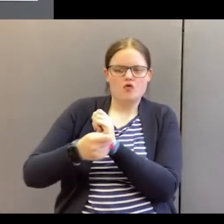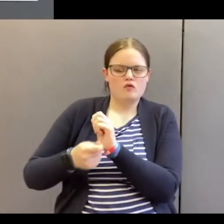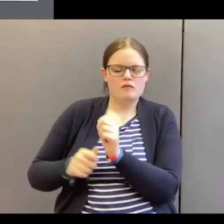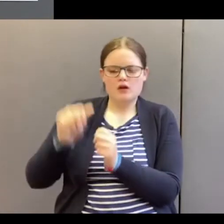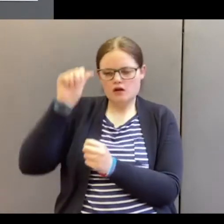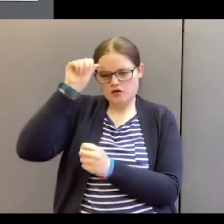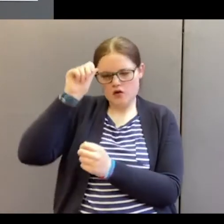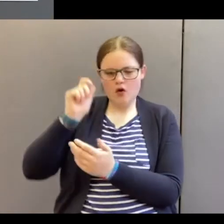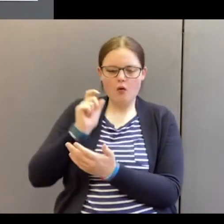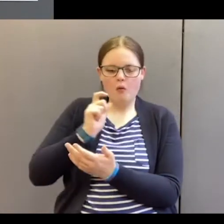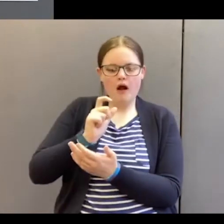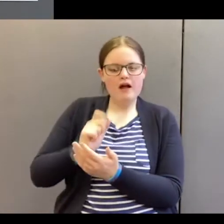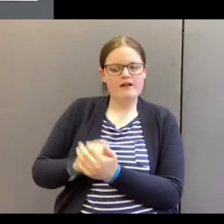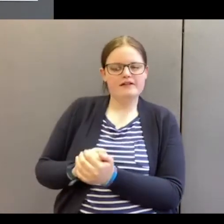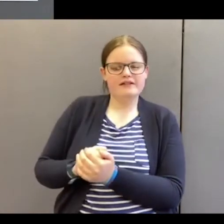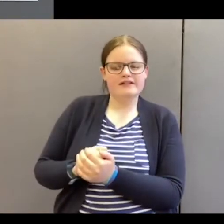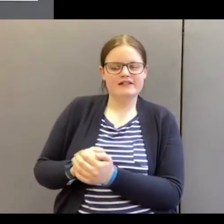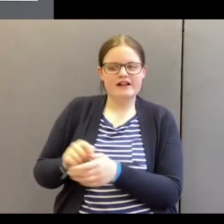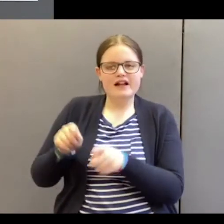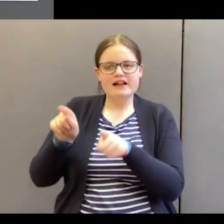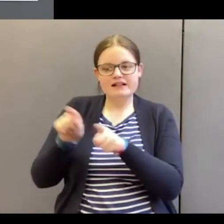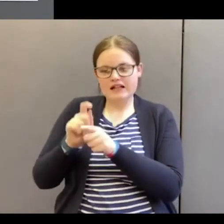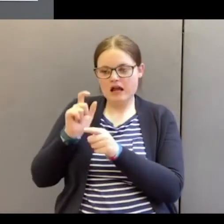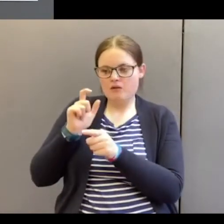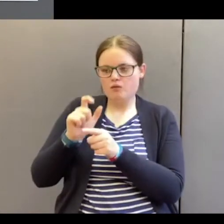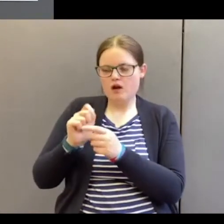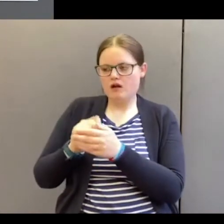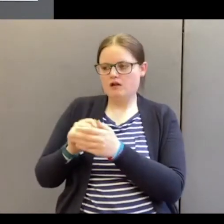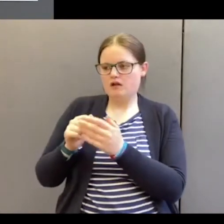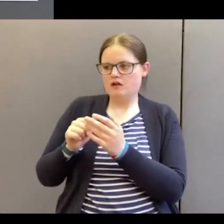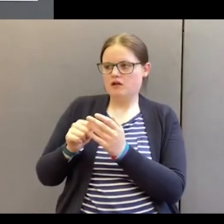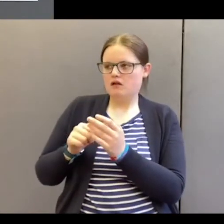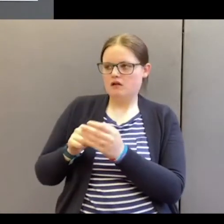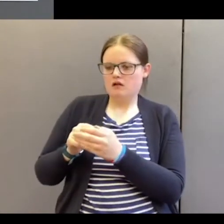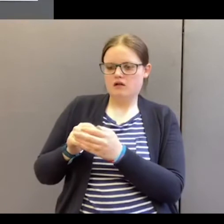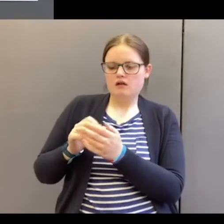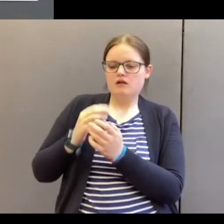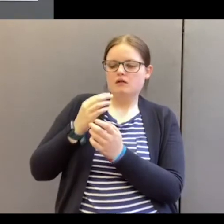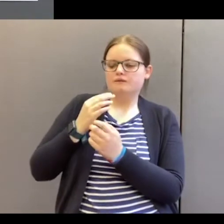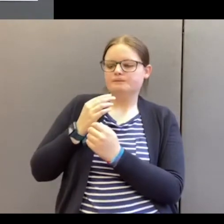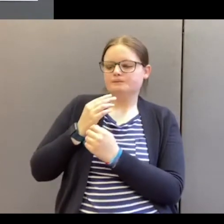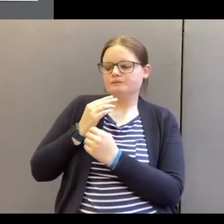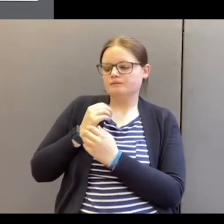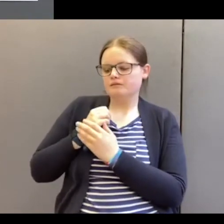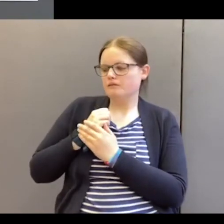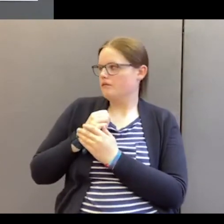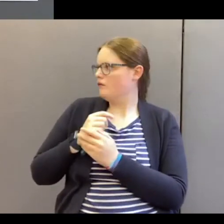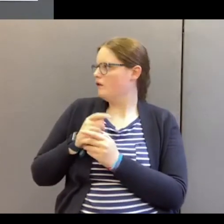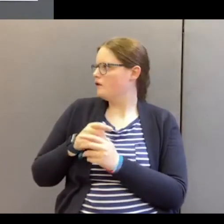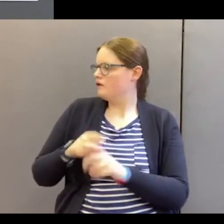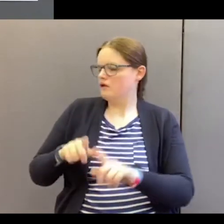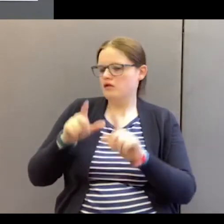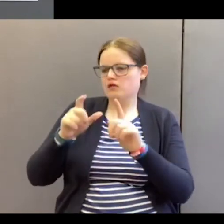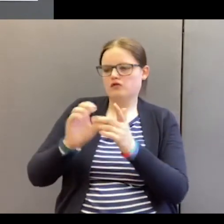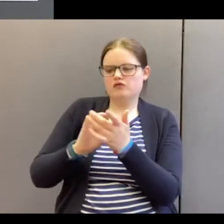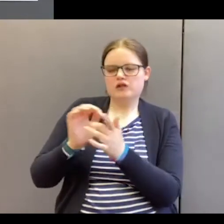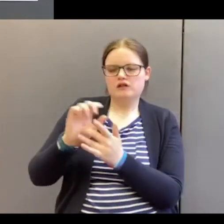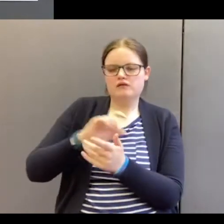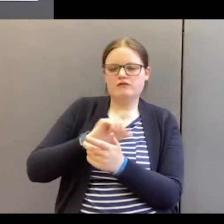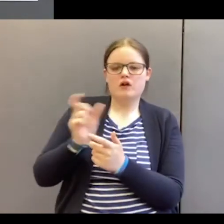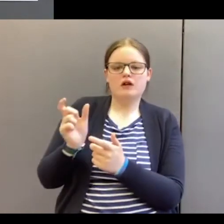word? It's the same word as the transfiguration. Here's the Lord Jesus Christ